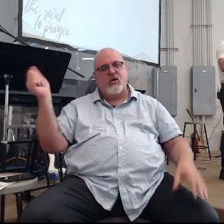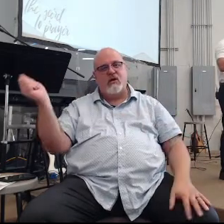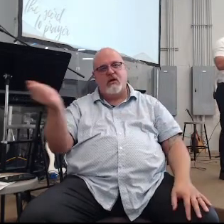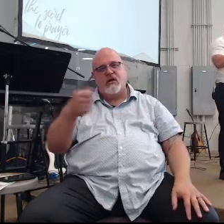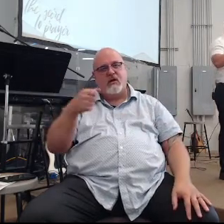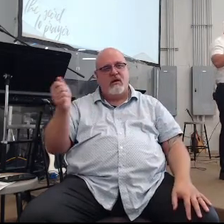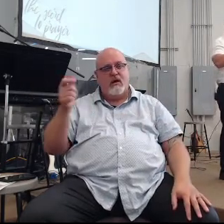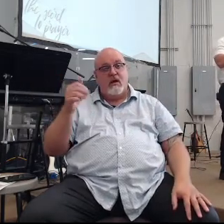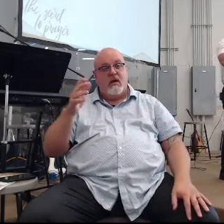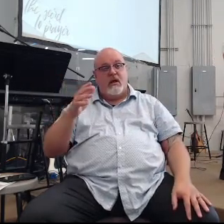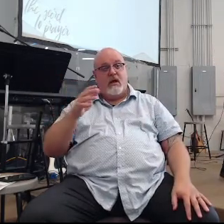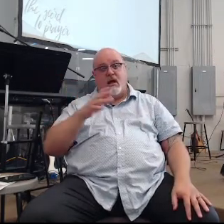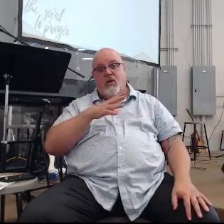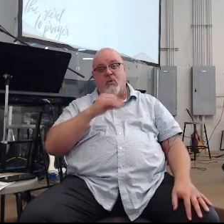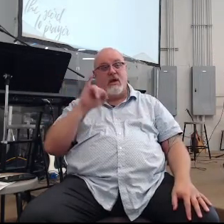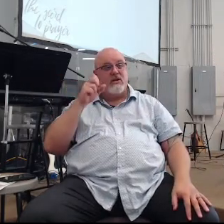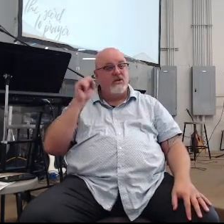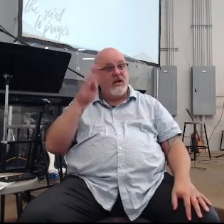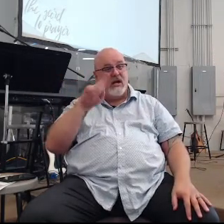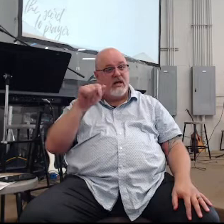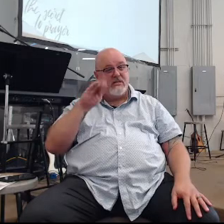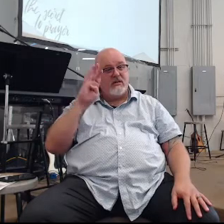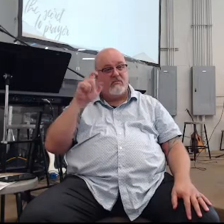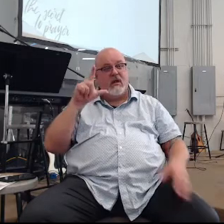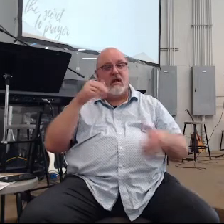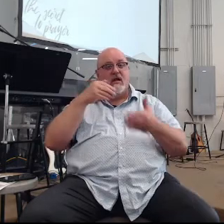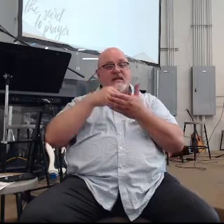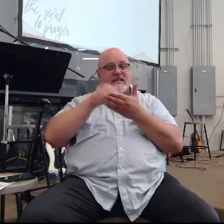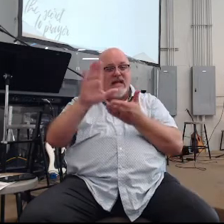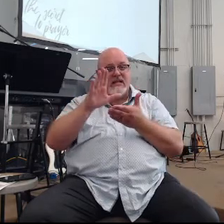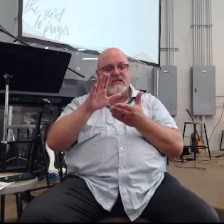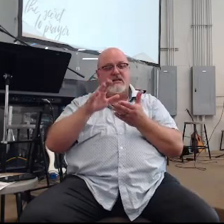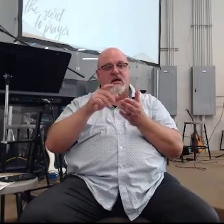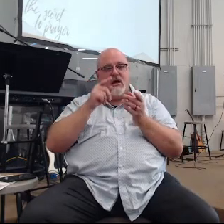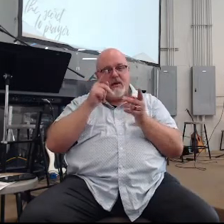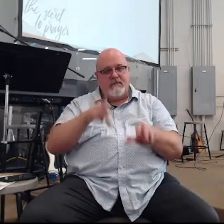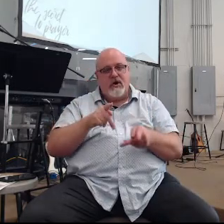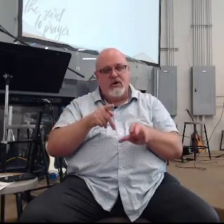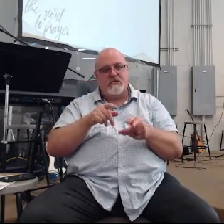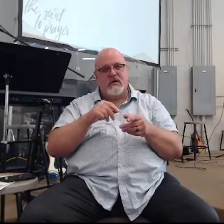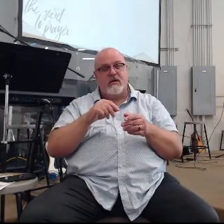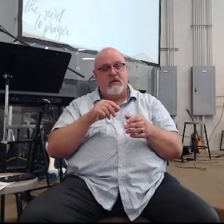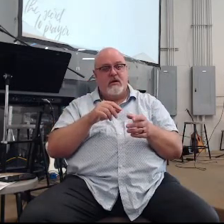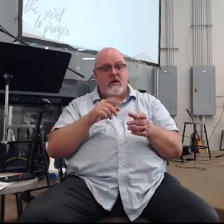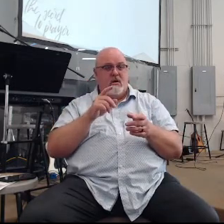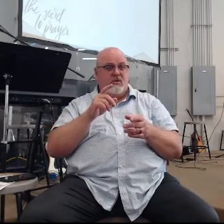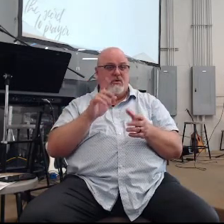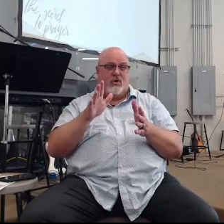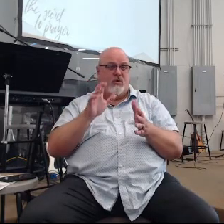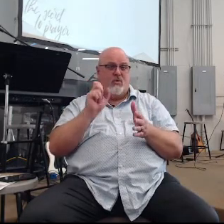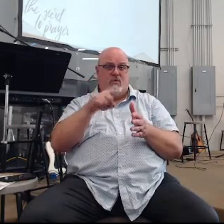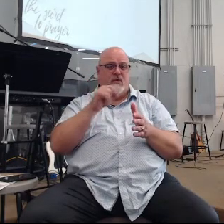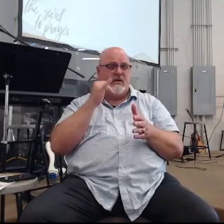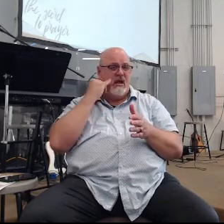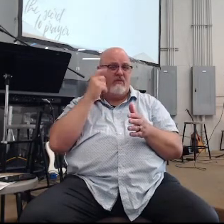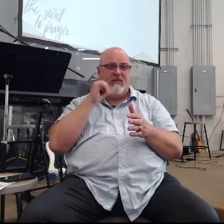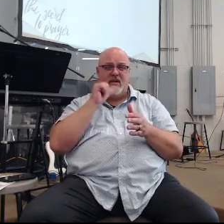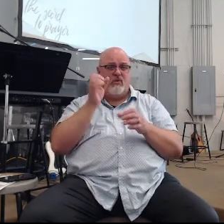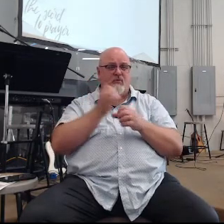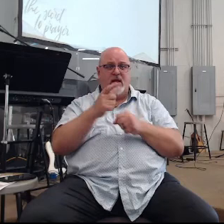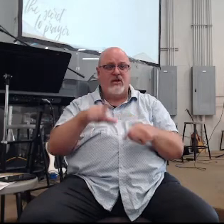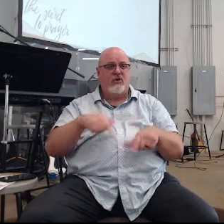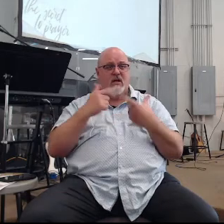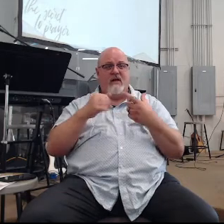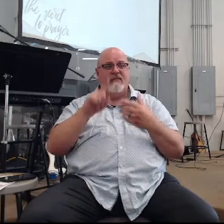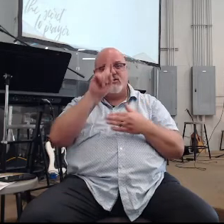of those prophets when Jezebel sent a messenger to Elijah and said so may the gods do to me and more also if I do not make your